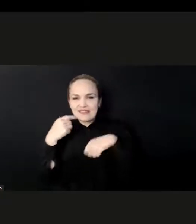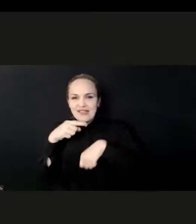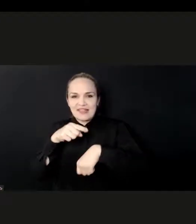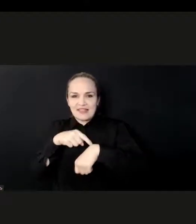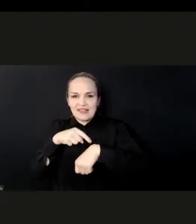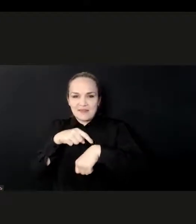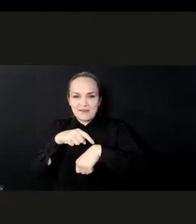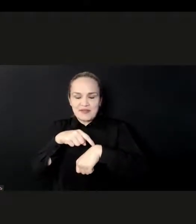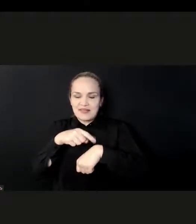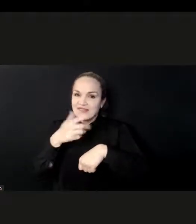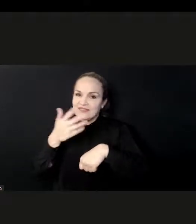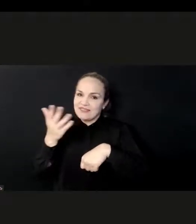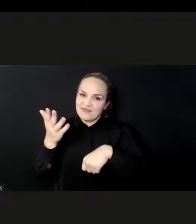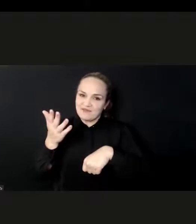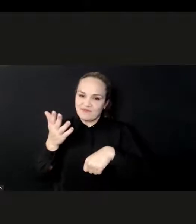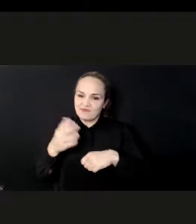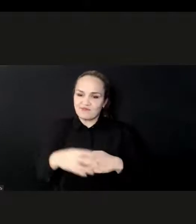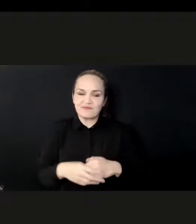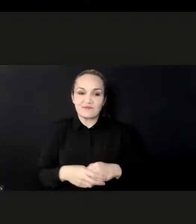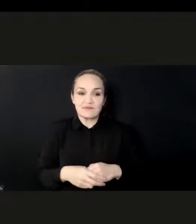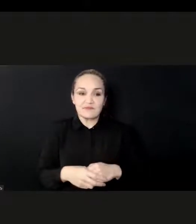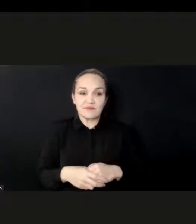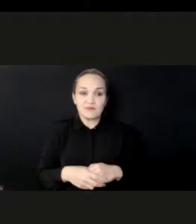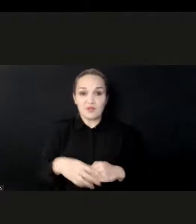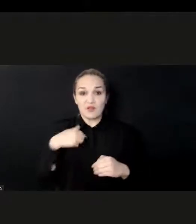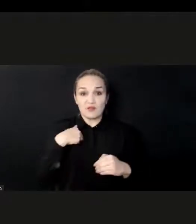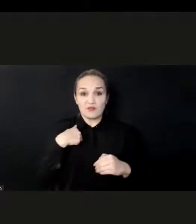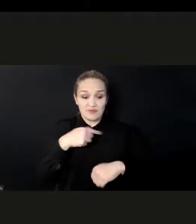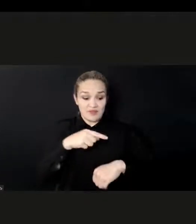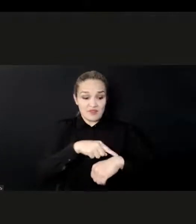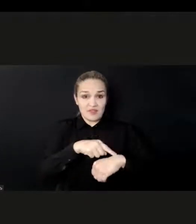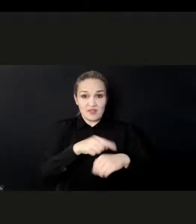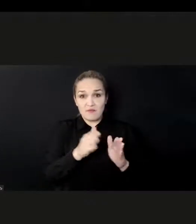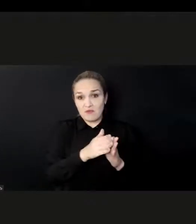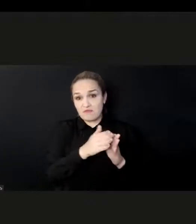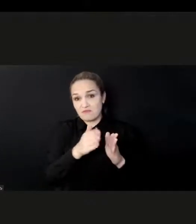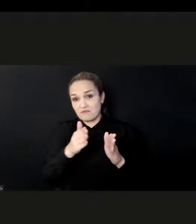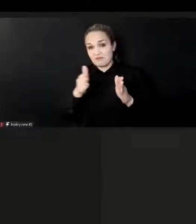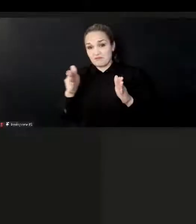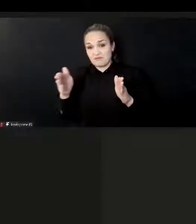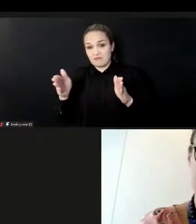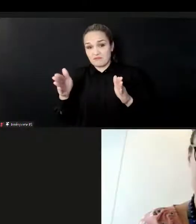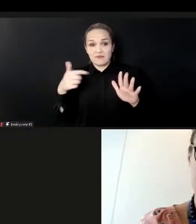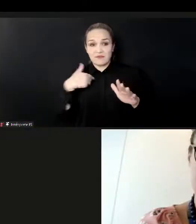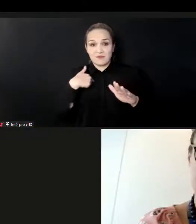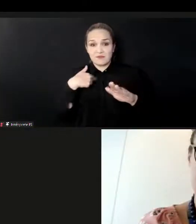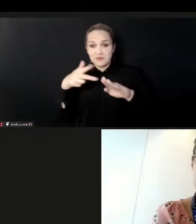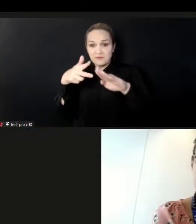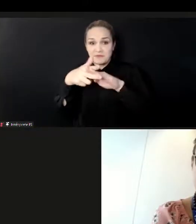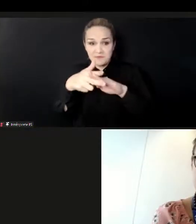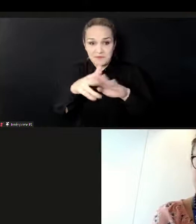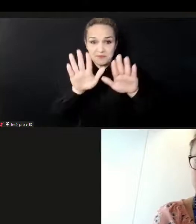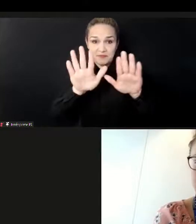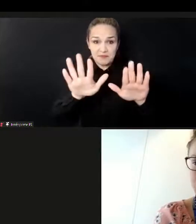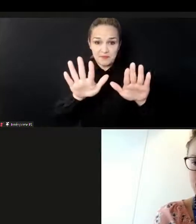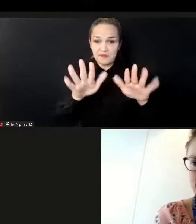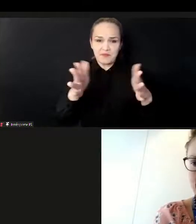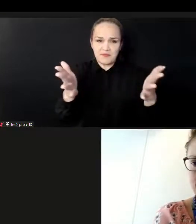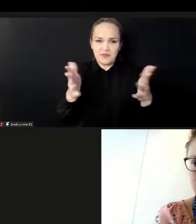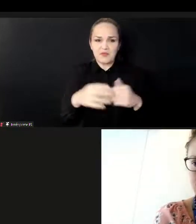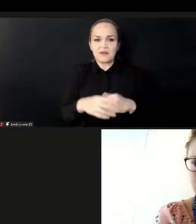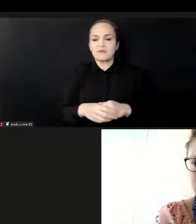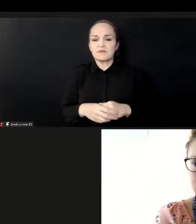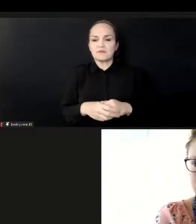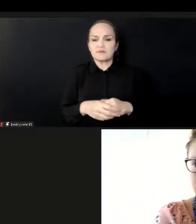I will interrupt you just saying everyone has a few. So we just want to make sure that we end on time and